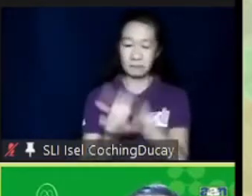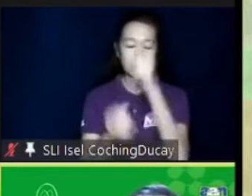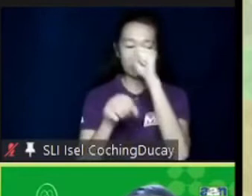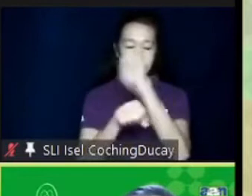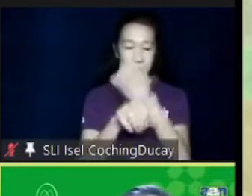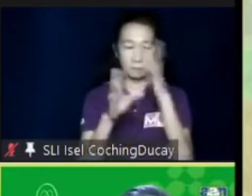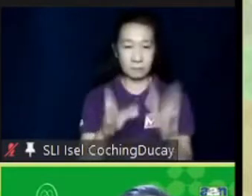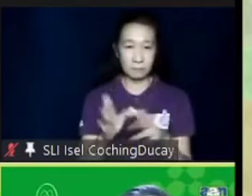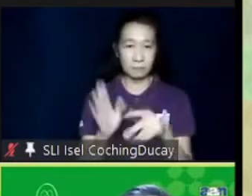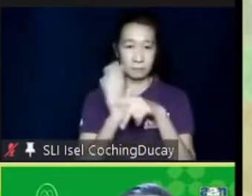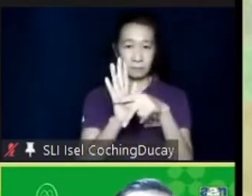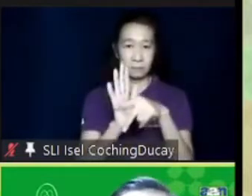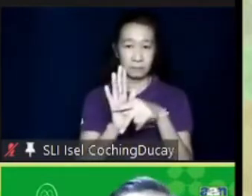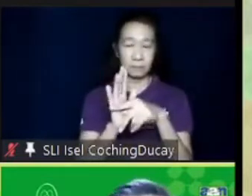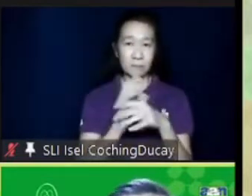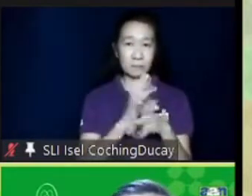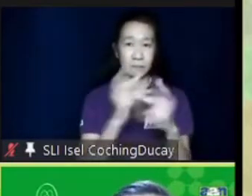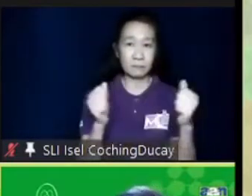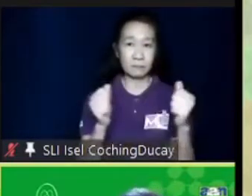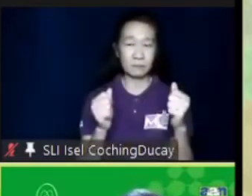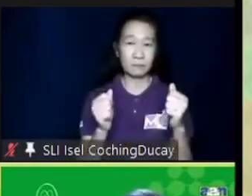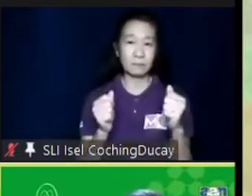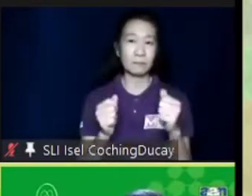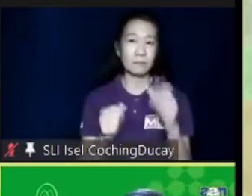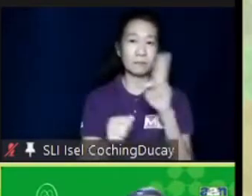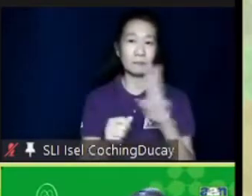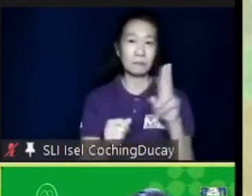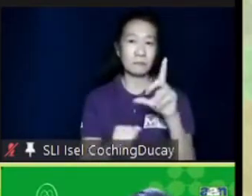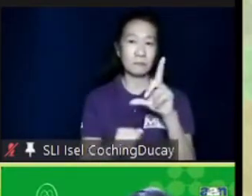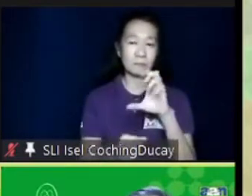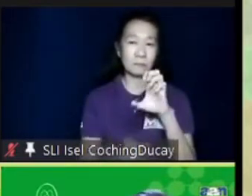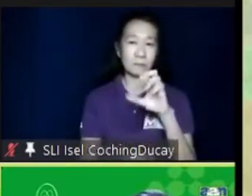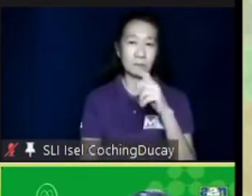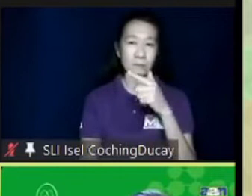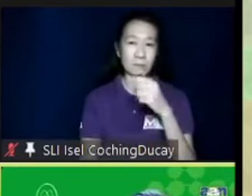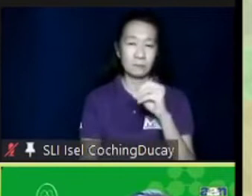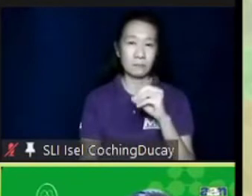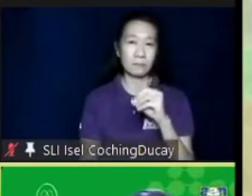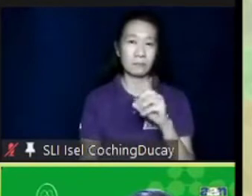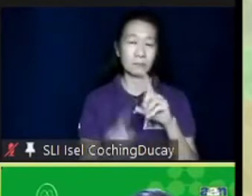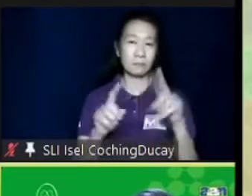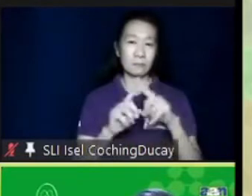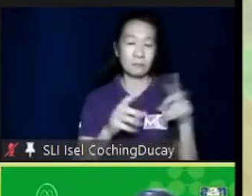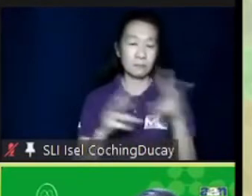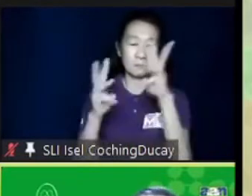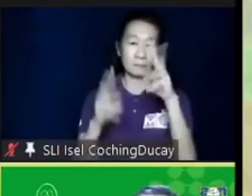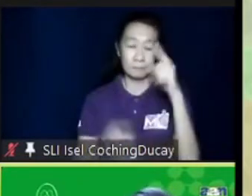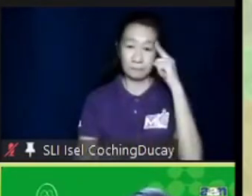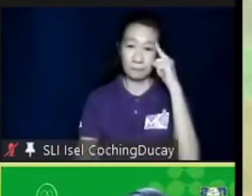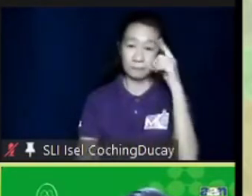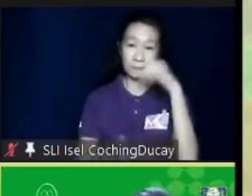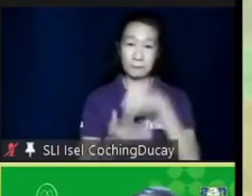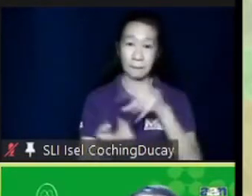usually present their solutions using Legos. So, this is a very innovative way of thinking. And it is